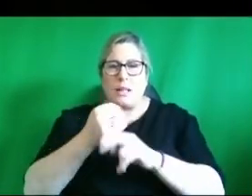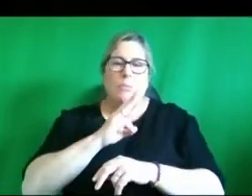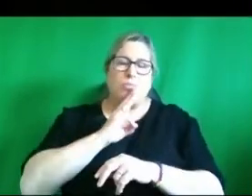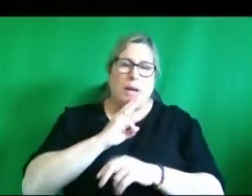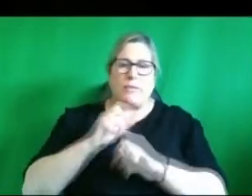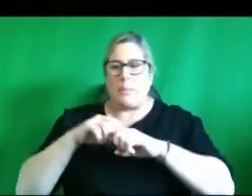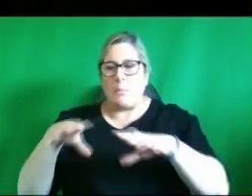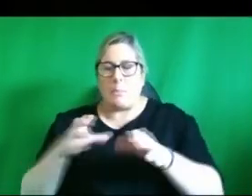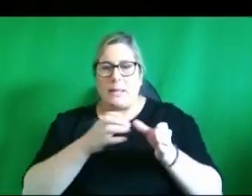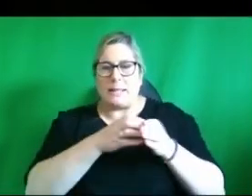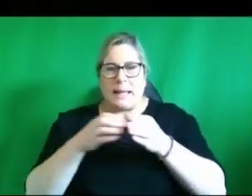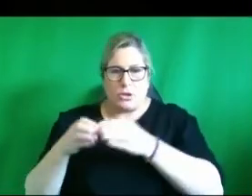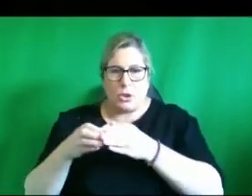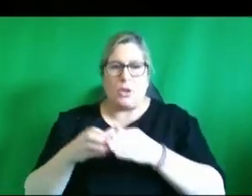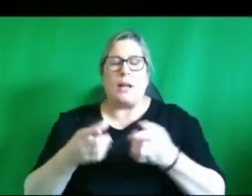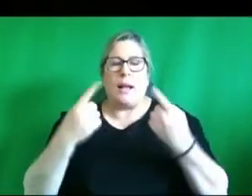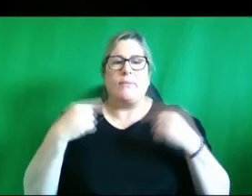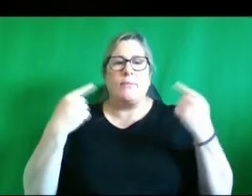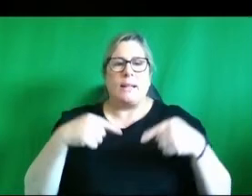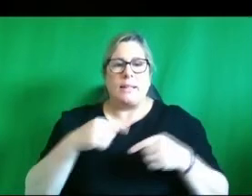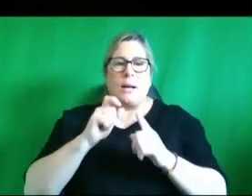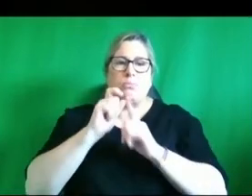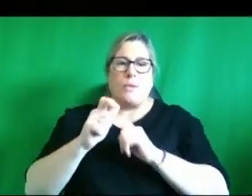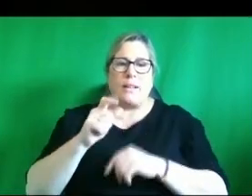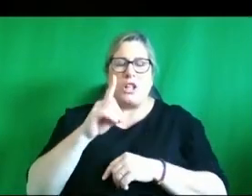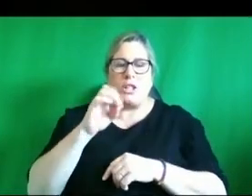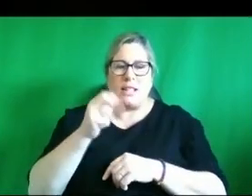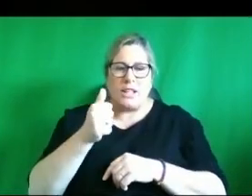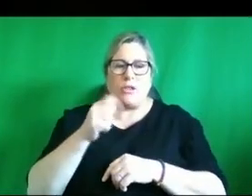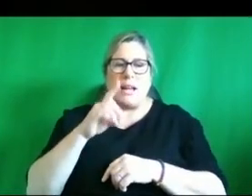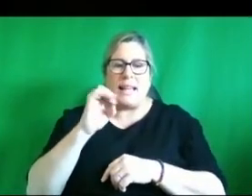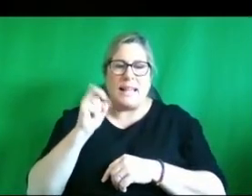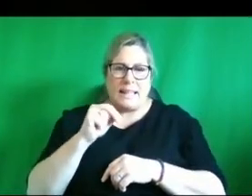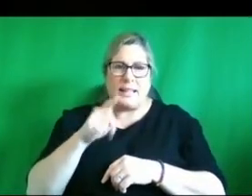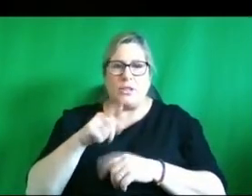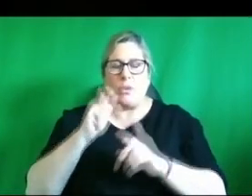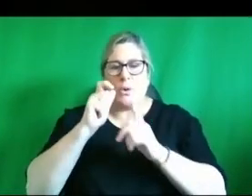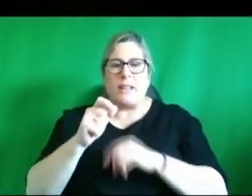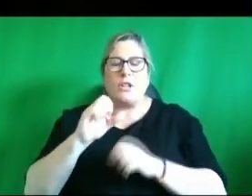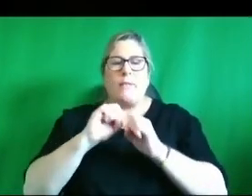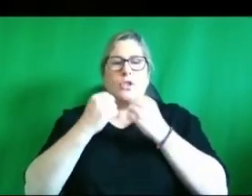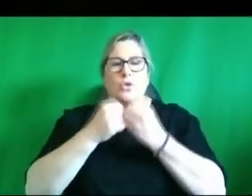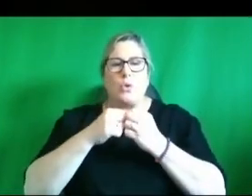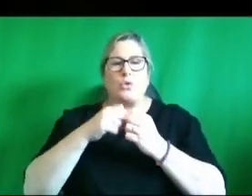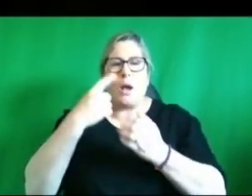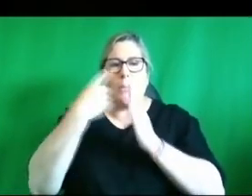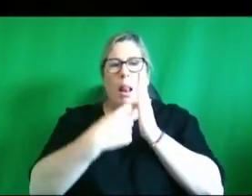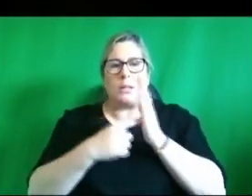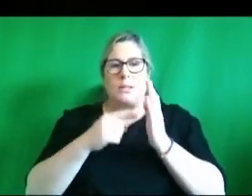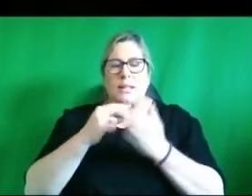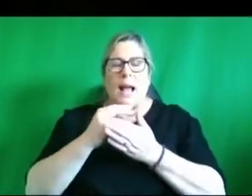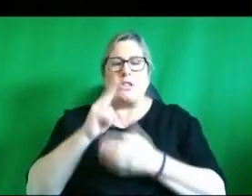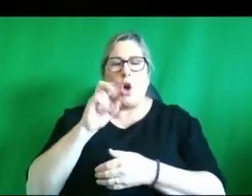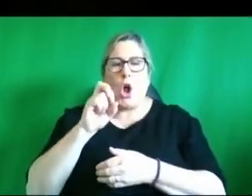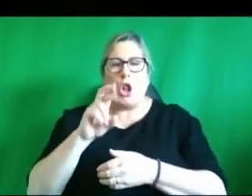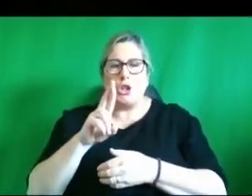public sector and finally we have Professor Deirdre Heenan who is Professor of Social Policy at Ulster University who will discuss